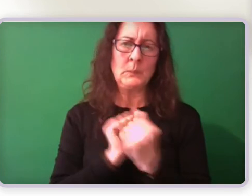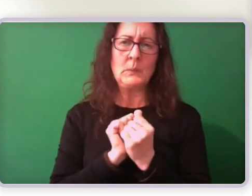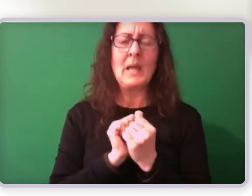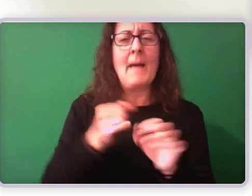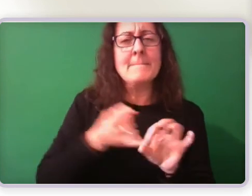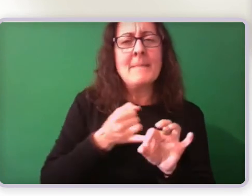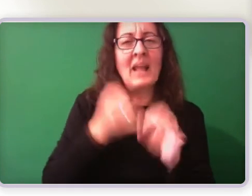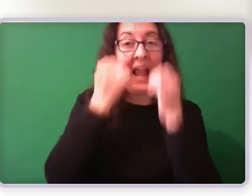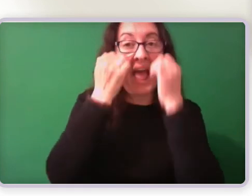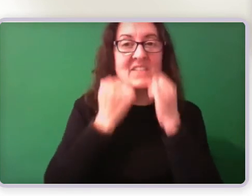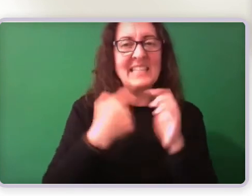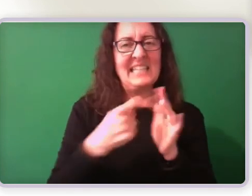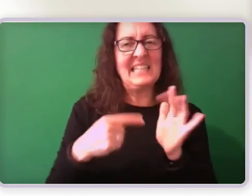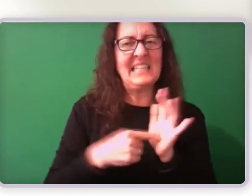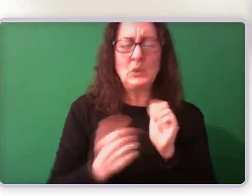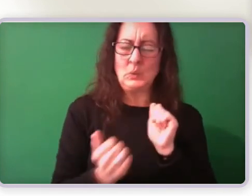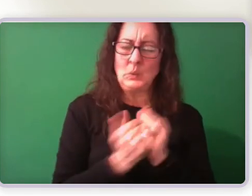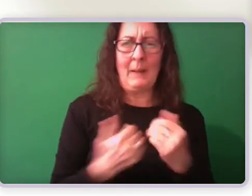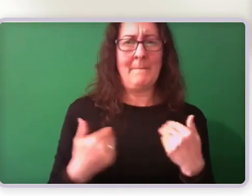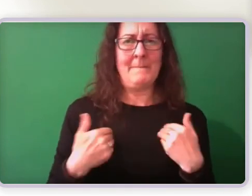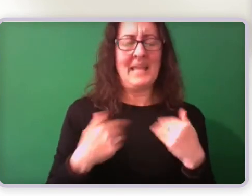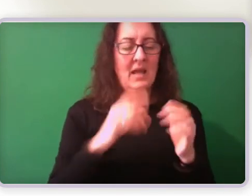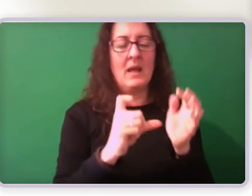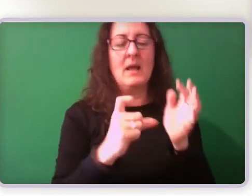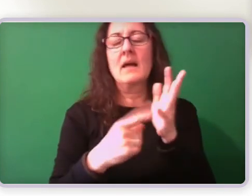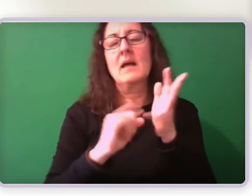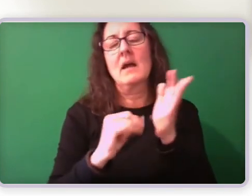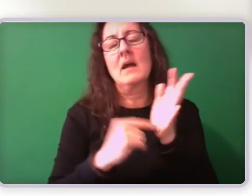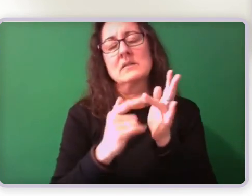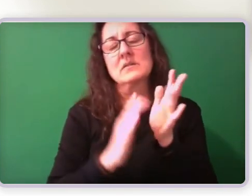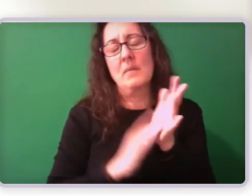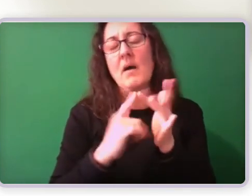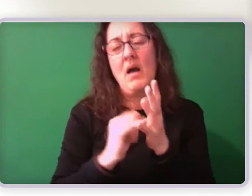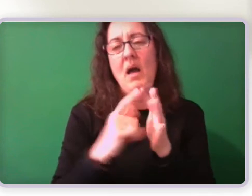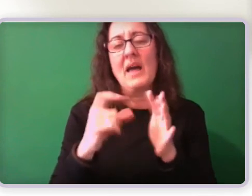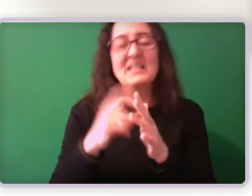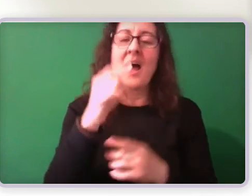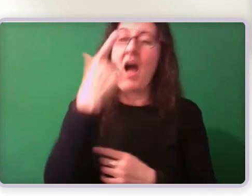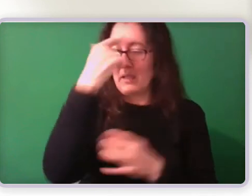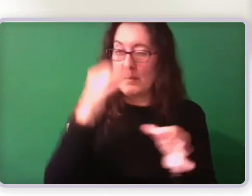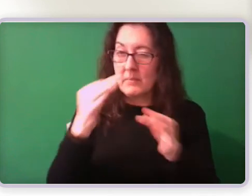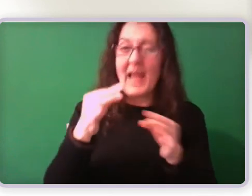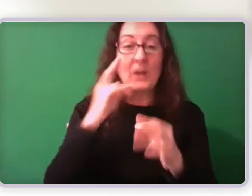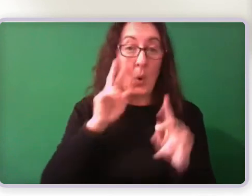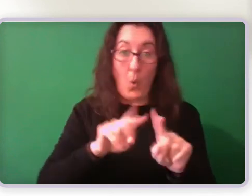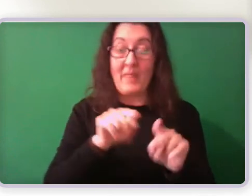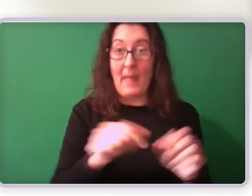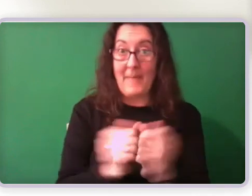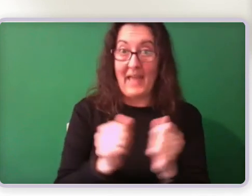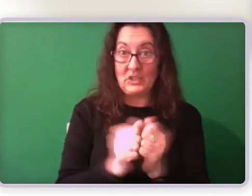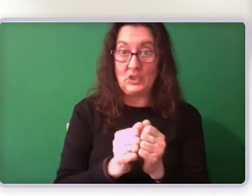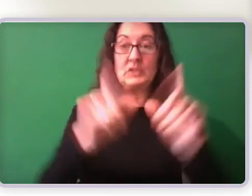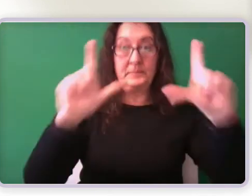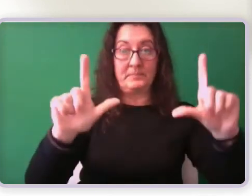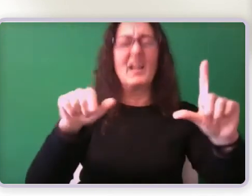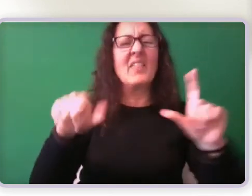So the idea here is that people land on this page. The bot starts asking questions. It starts with, what's your name and